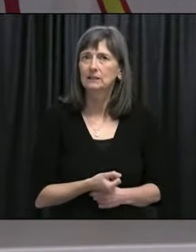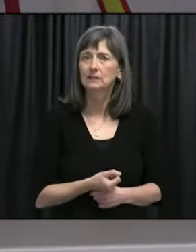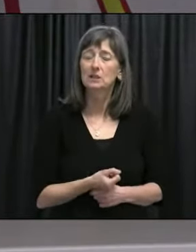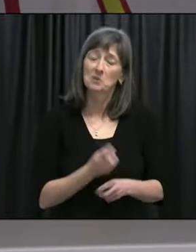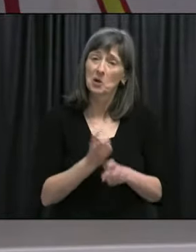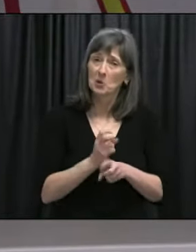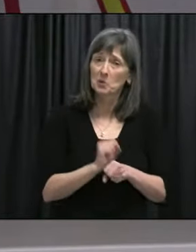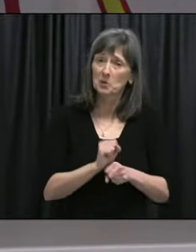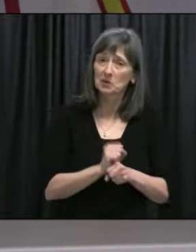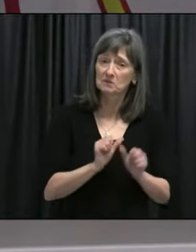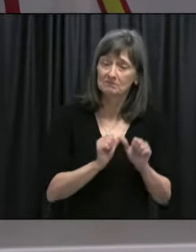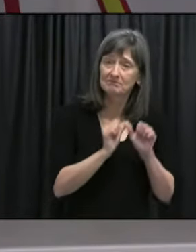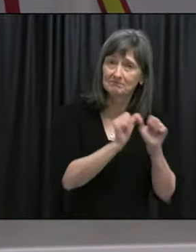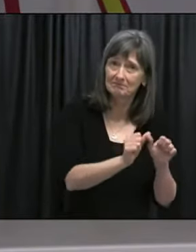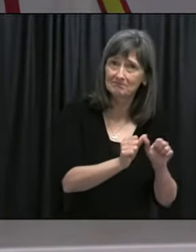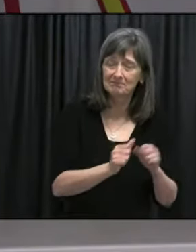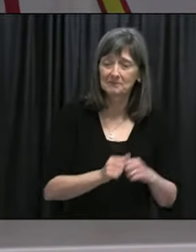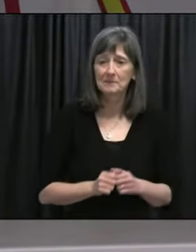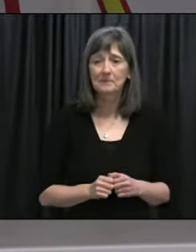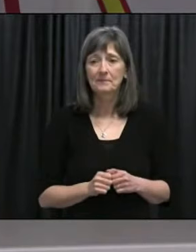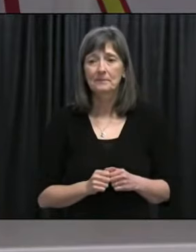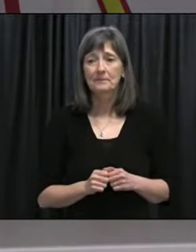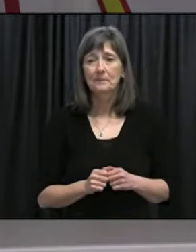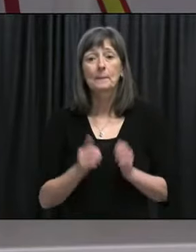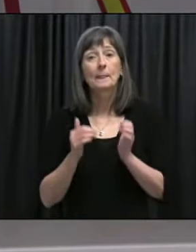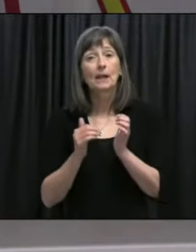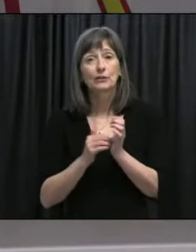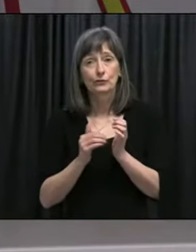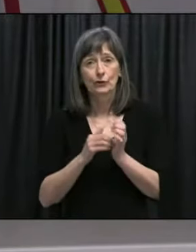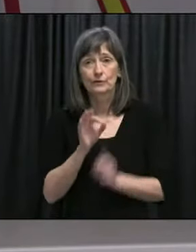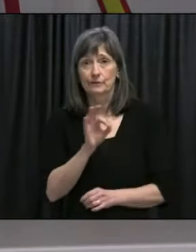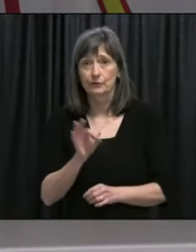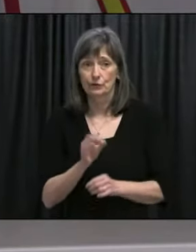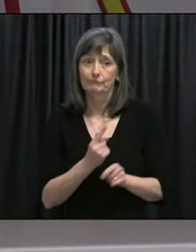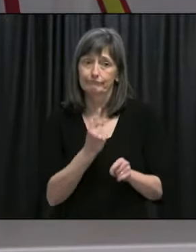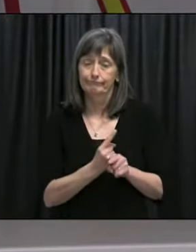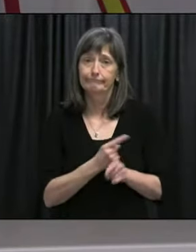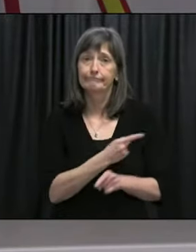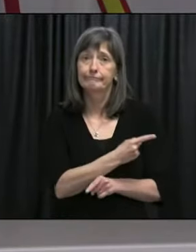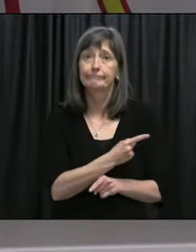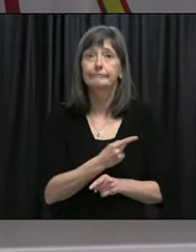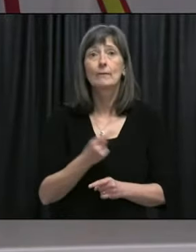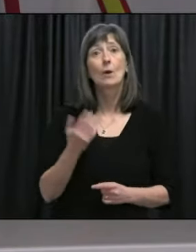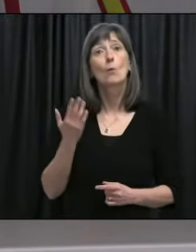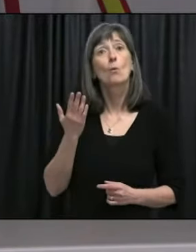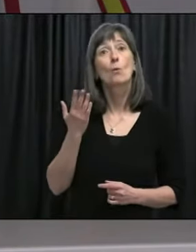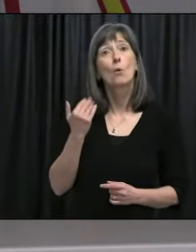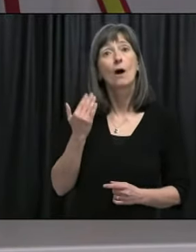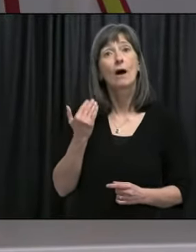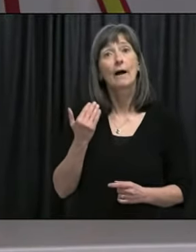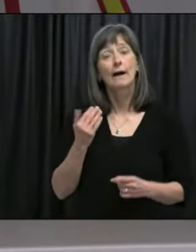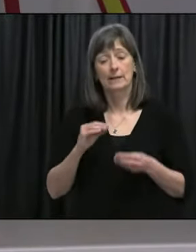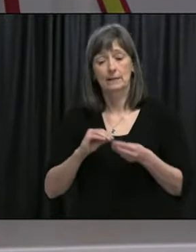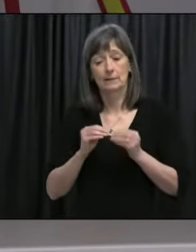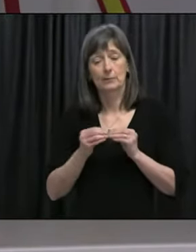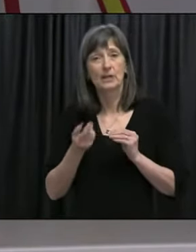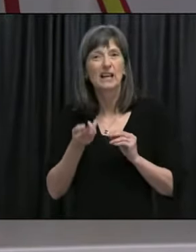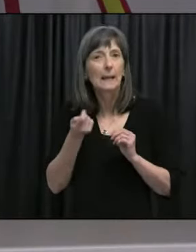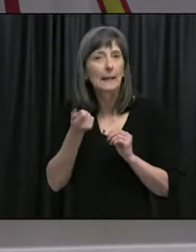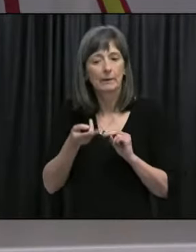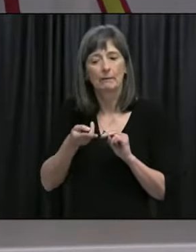And I think, you know, to Dr. Fitzgerald's point earlier about why we're seeing increasing numbers here,